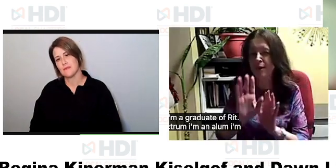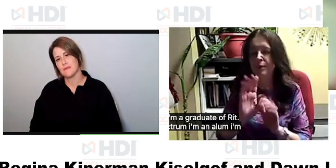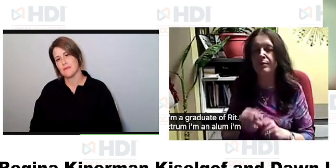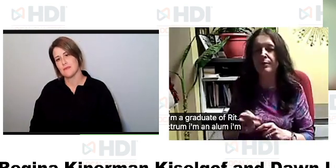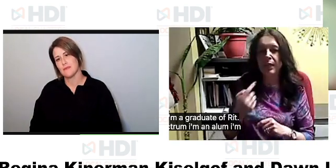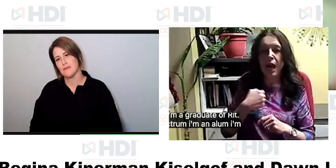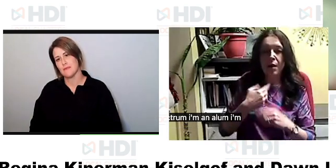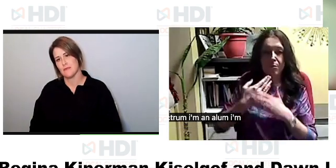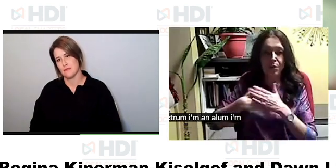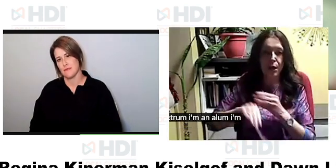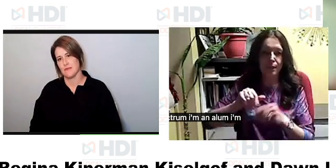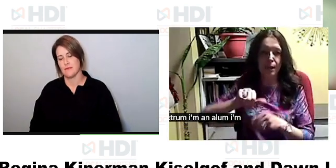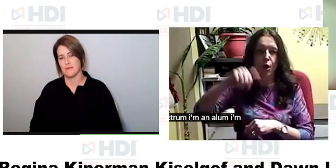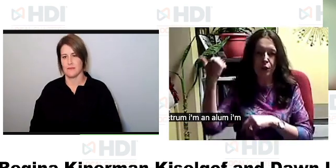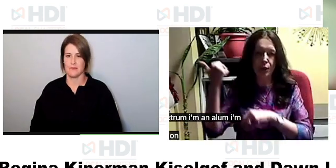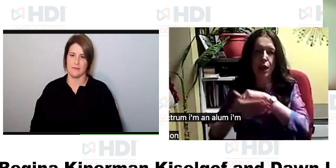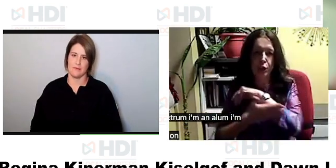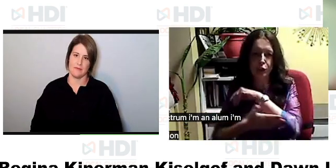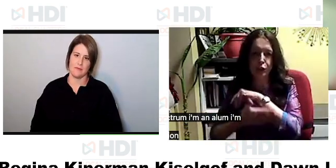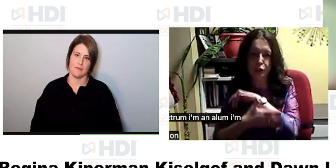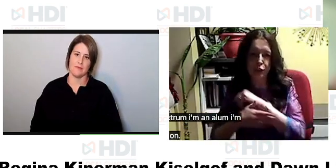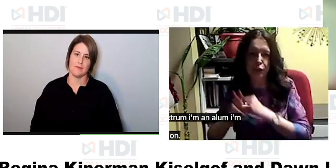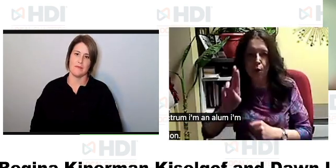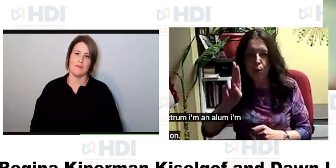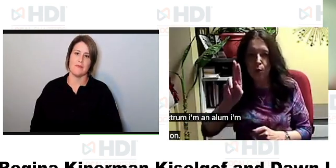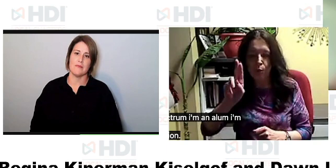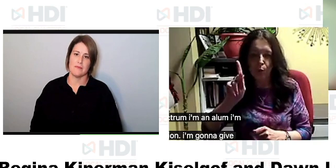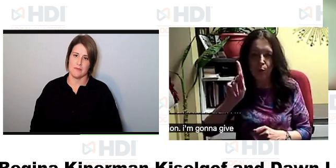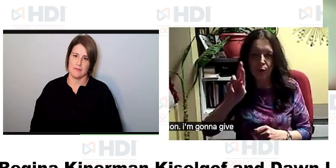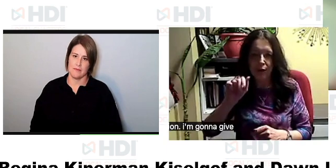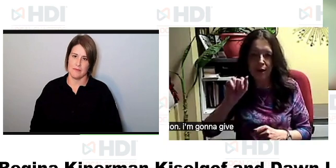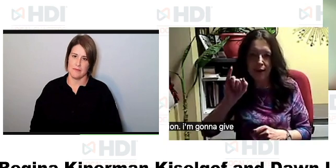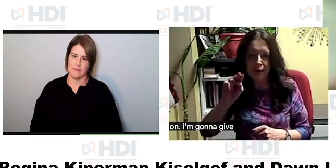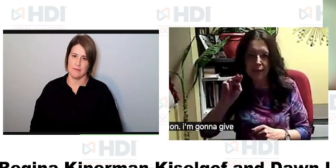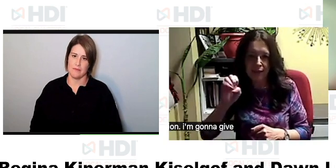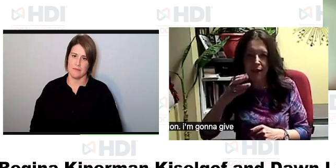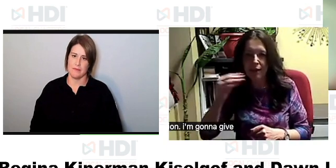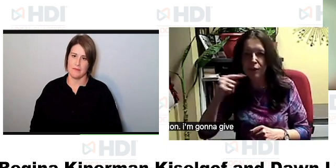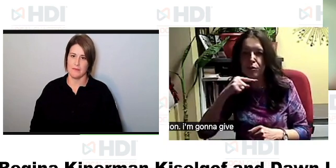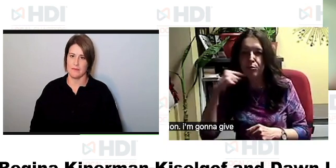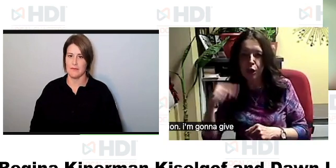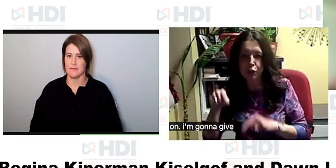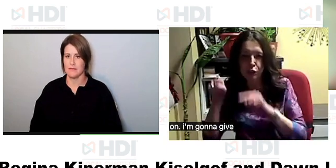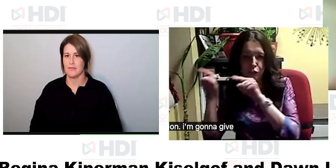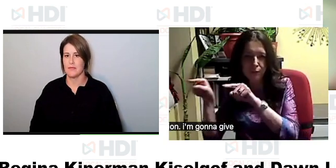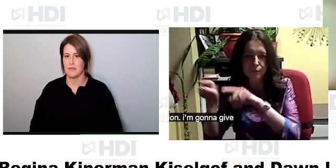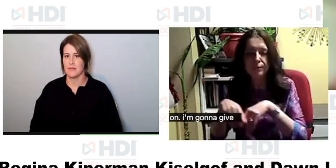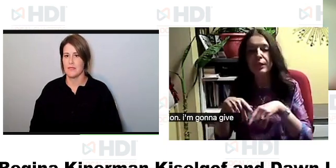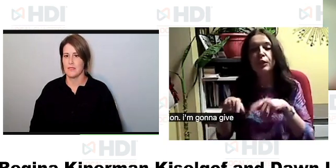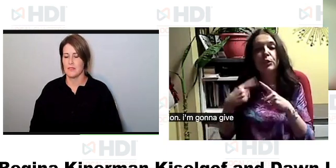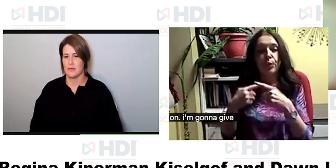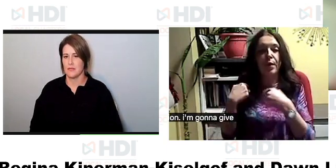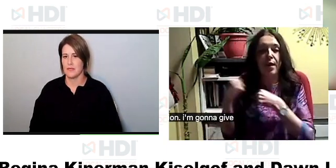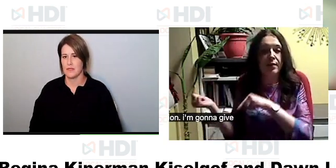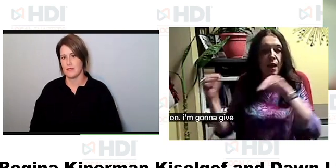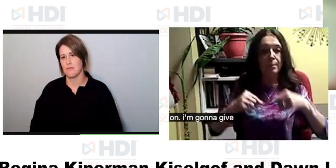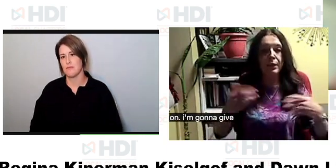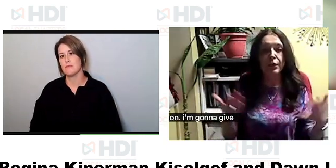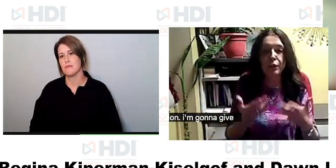i got interested in this profession um i'm going to give you a little background i was born in russia